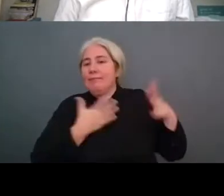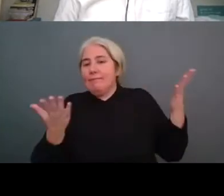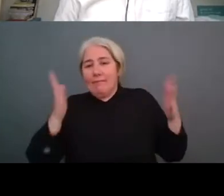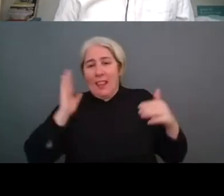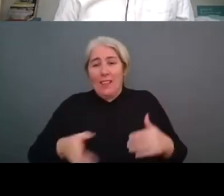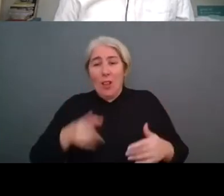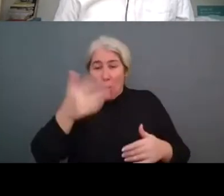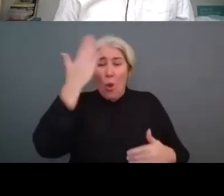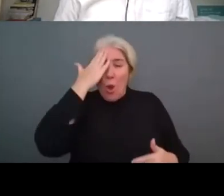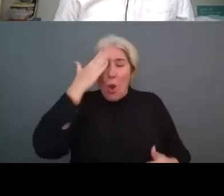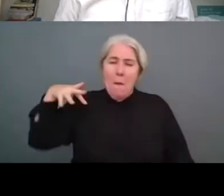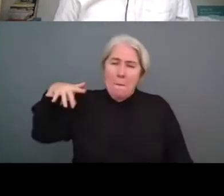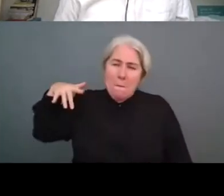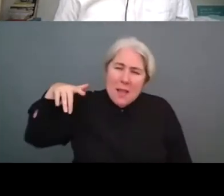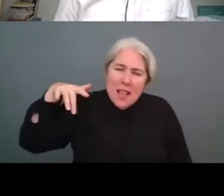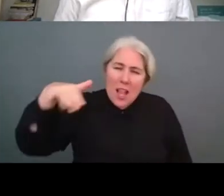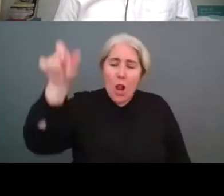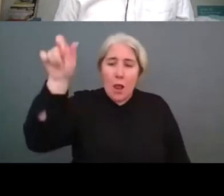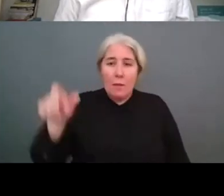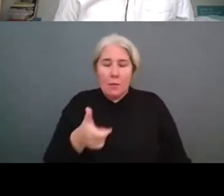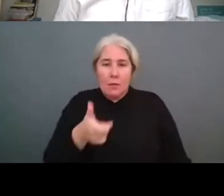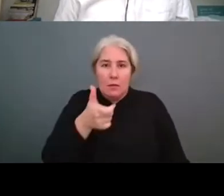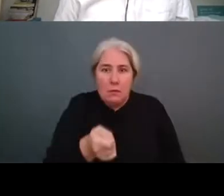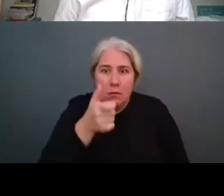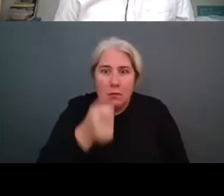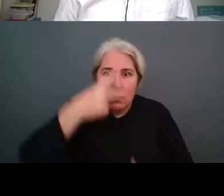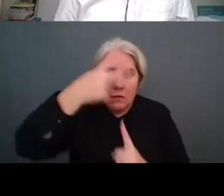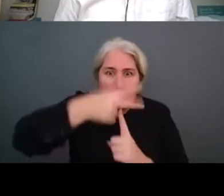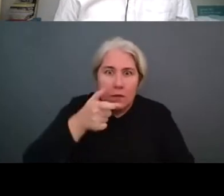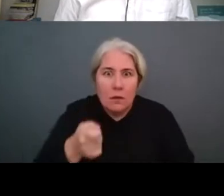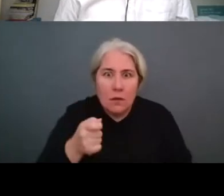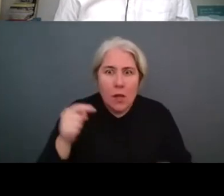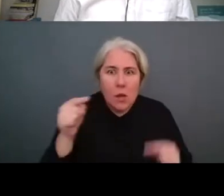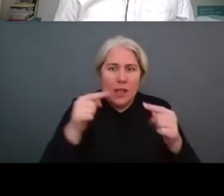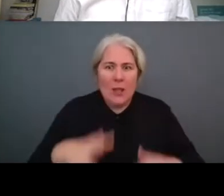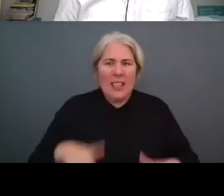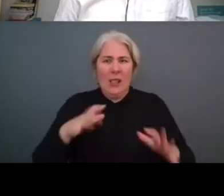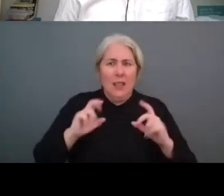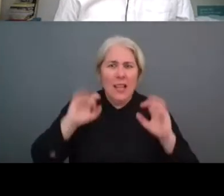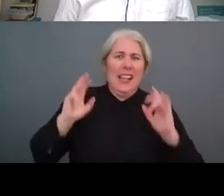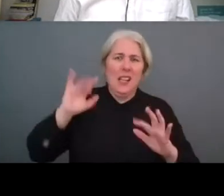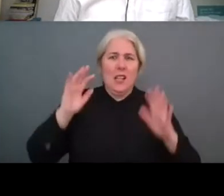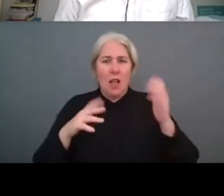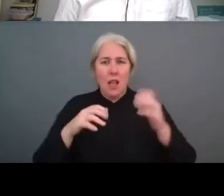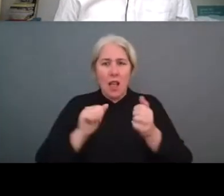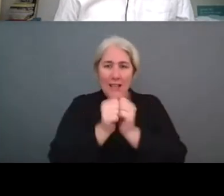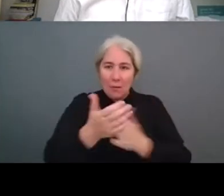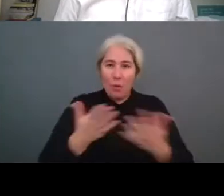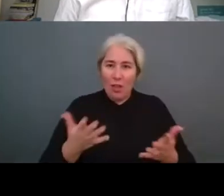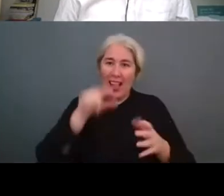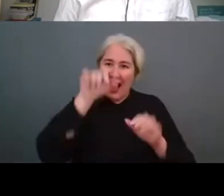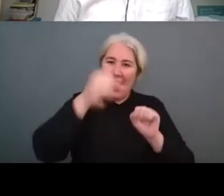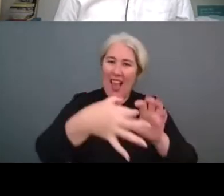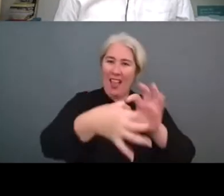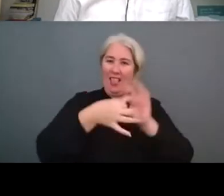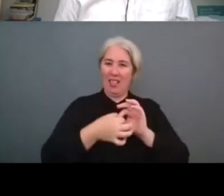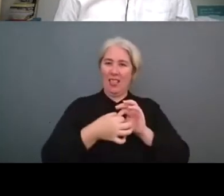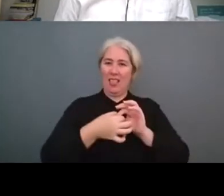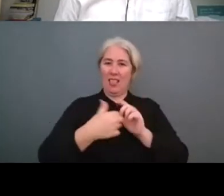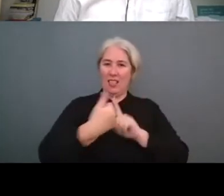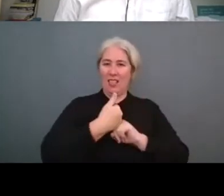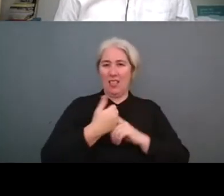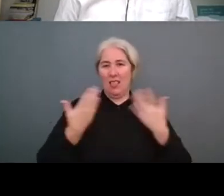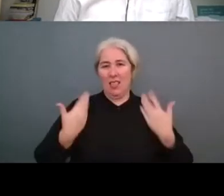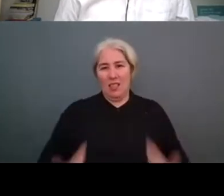doing that is going to be incredibly inspiring for everybody as a society um so anyway